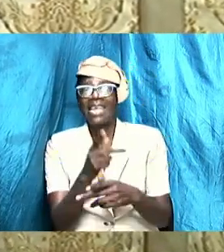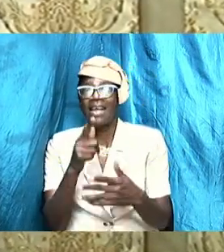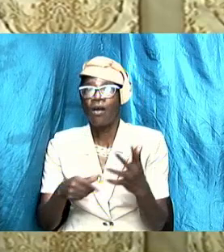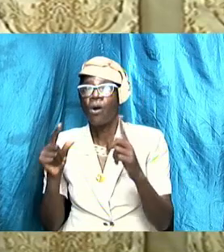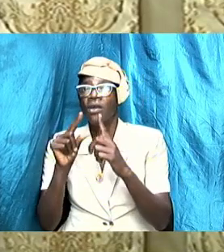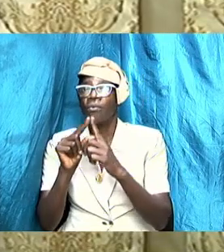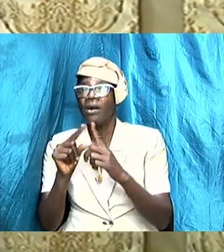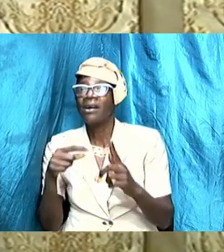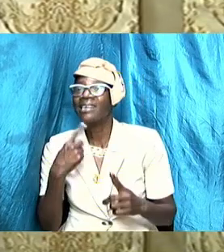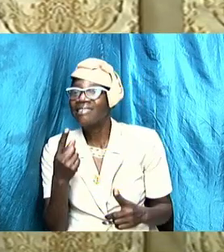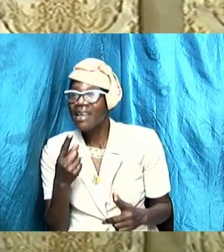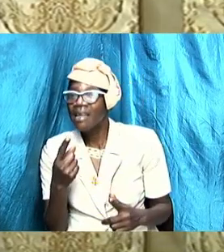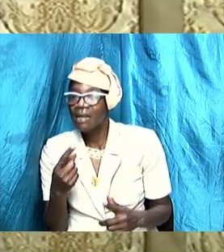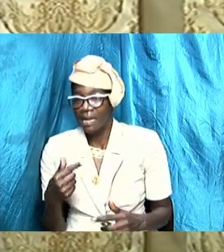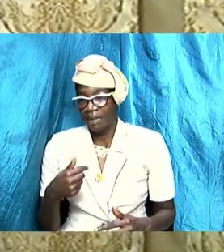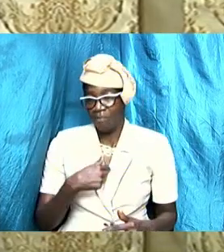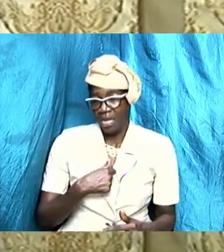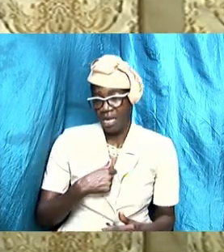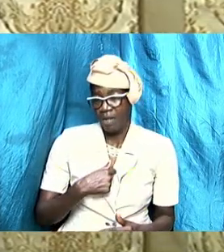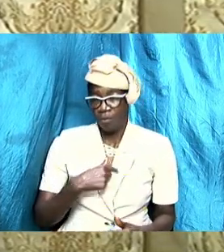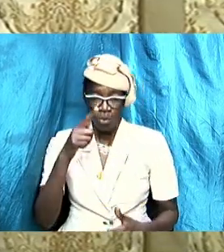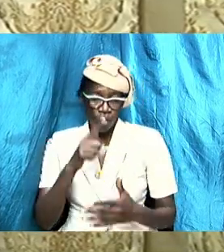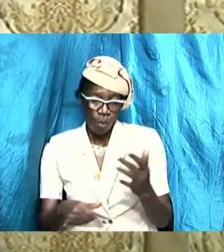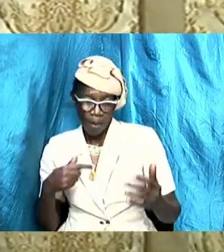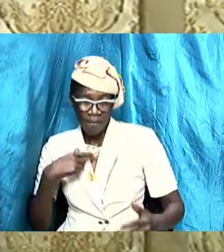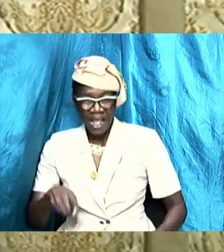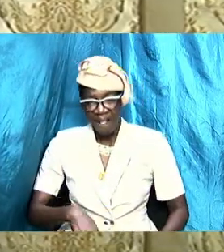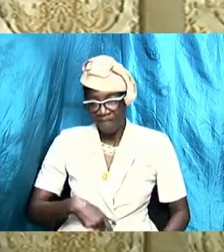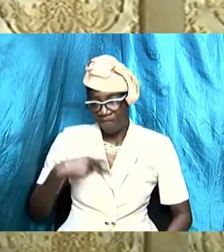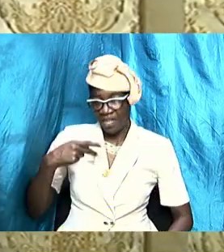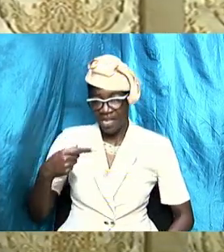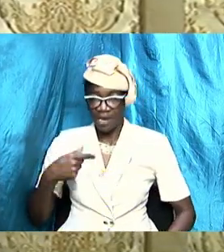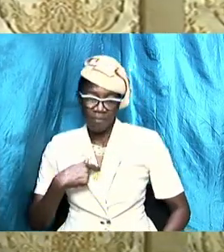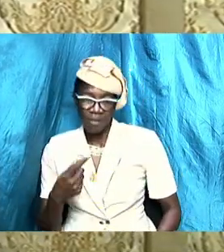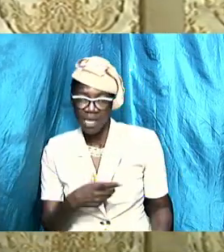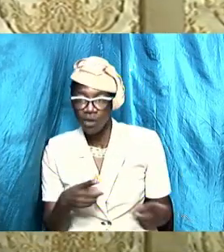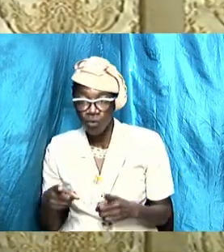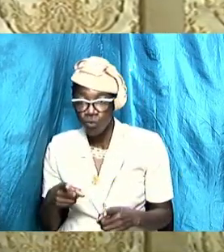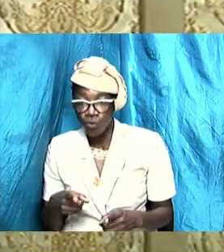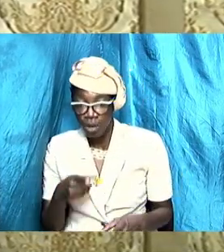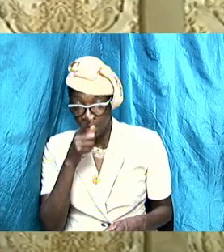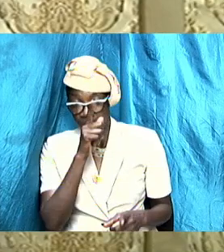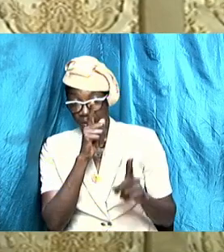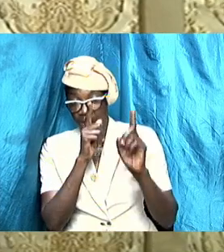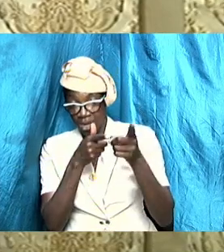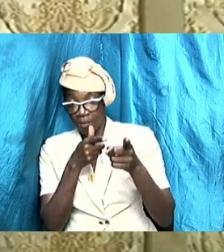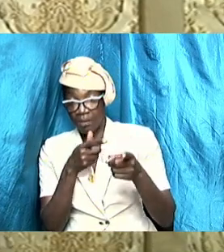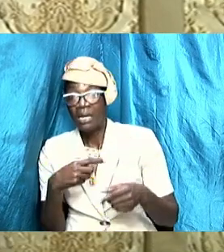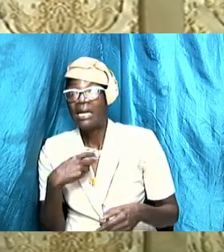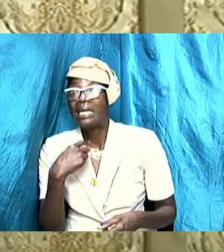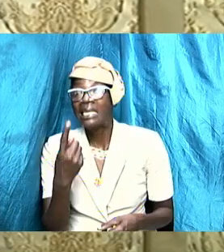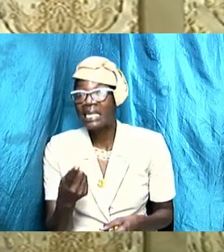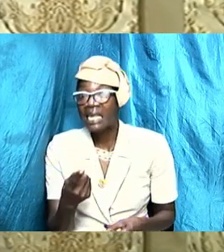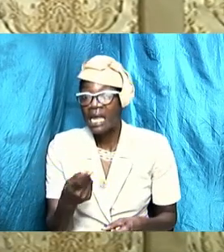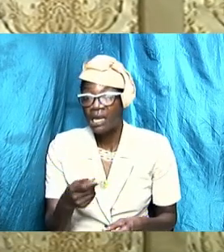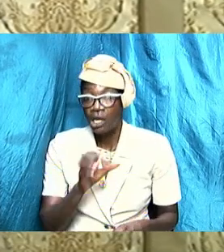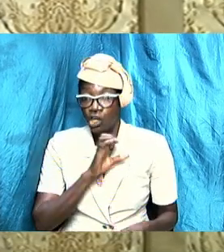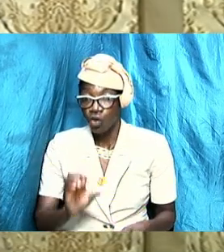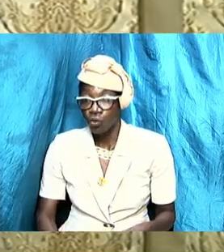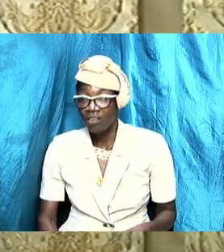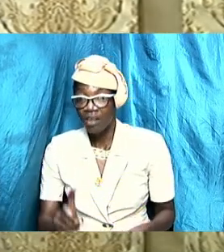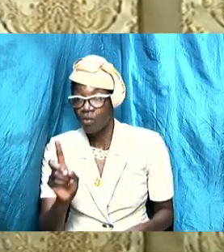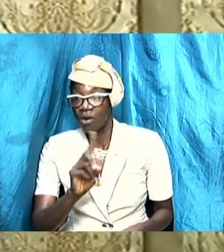feel I'm going to do I challenge those type of Christians wherever you are whoever you are